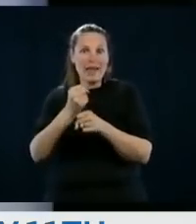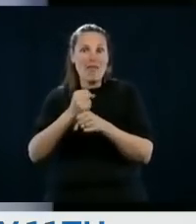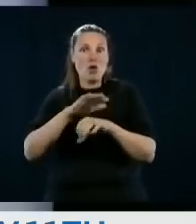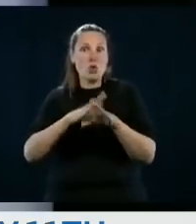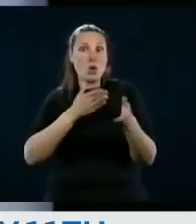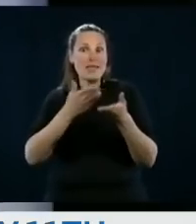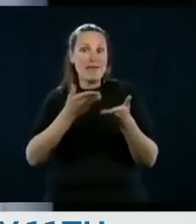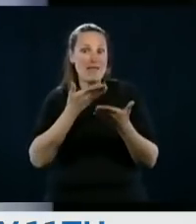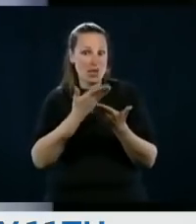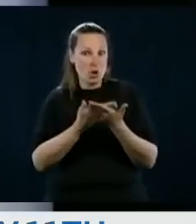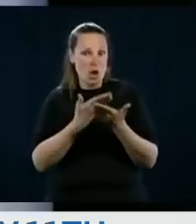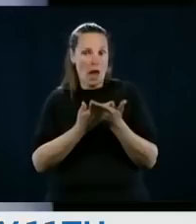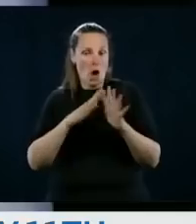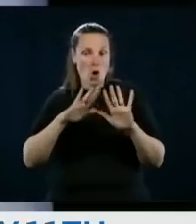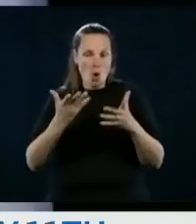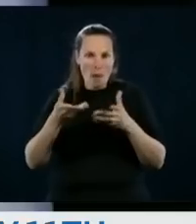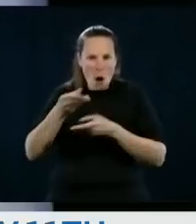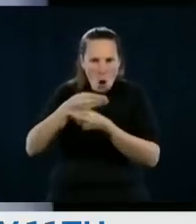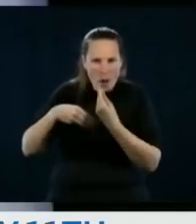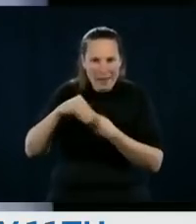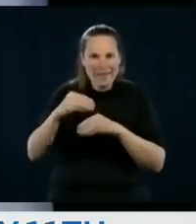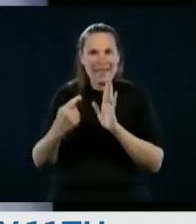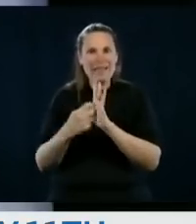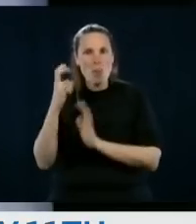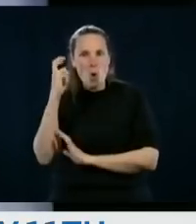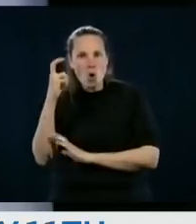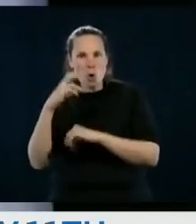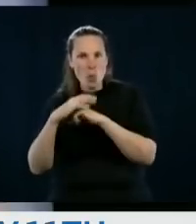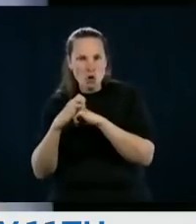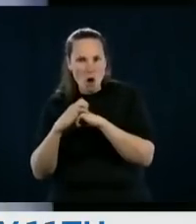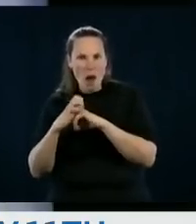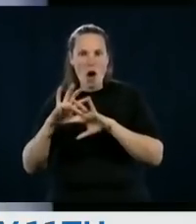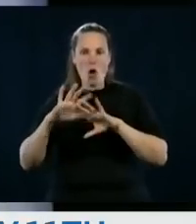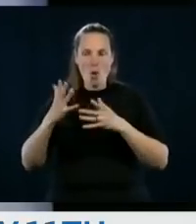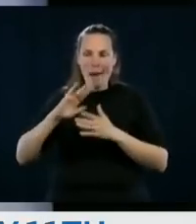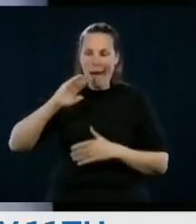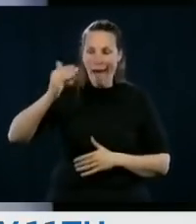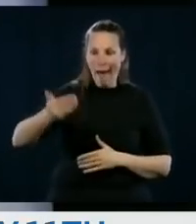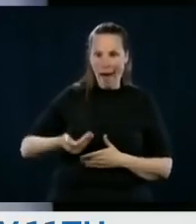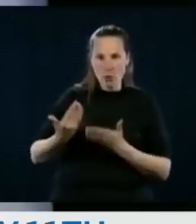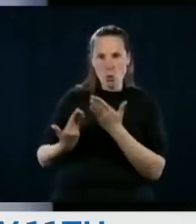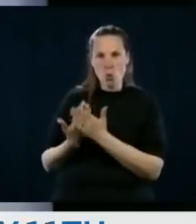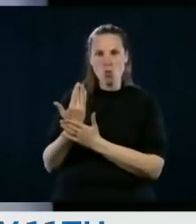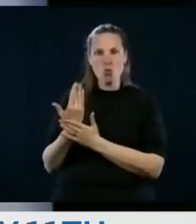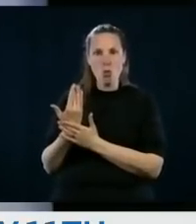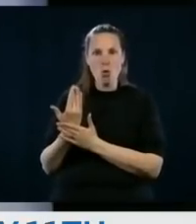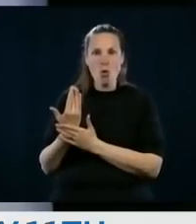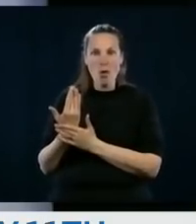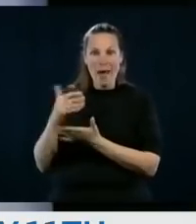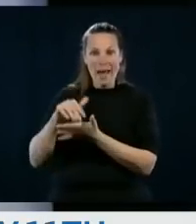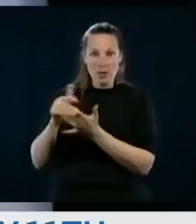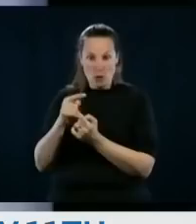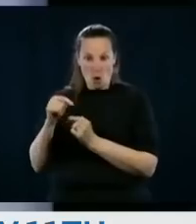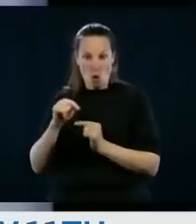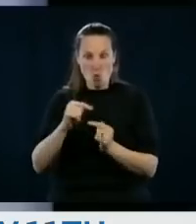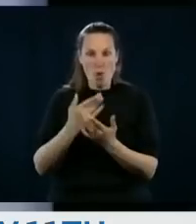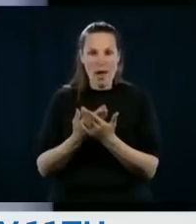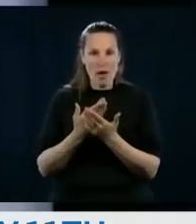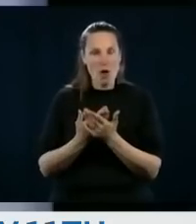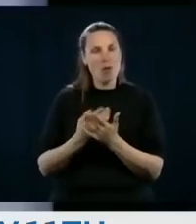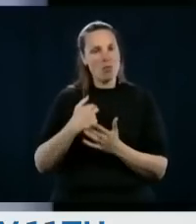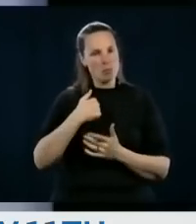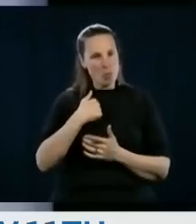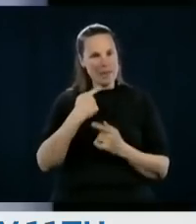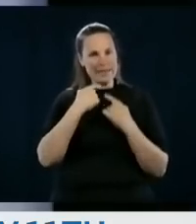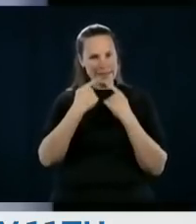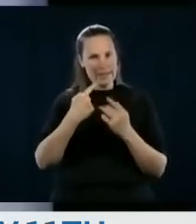to be able to prepare everything and coordinate school transportation, prepare the welcoming of the students. And that